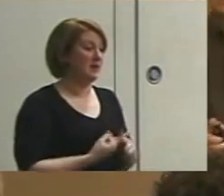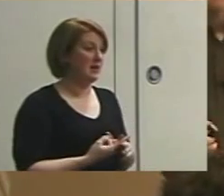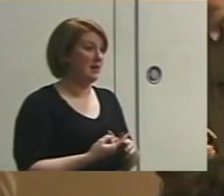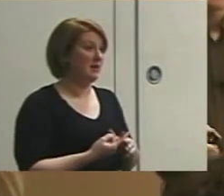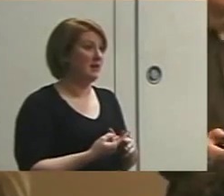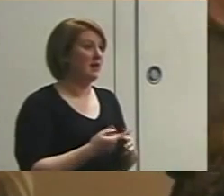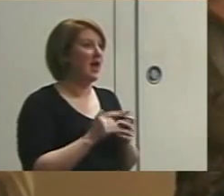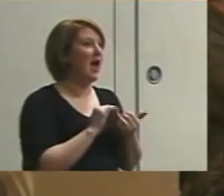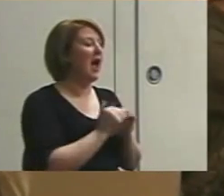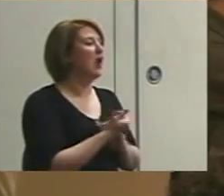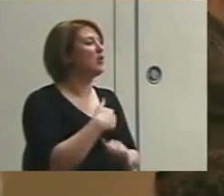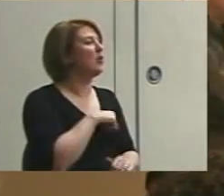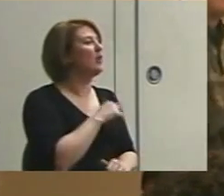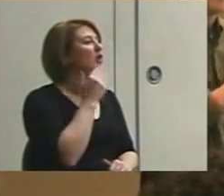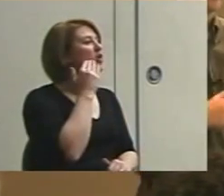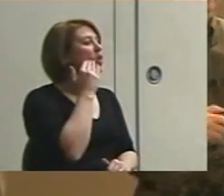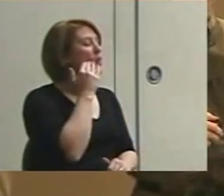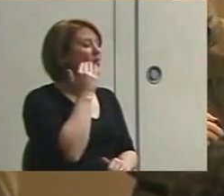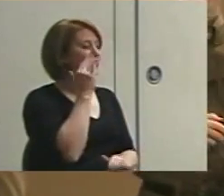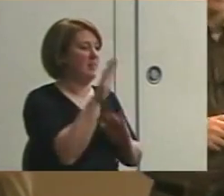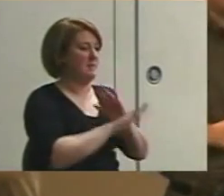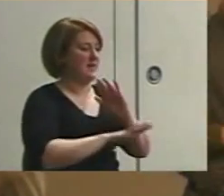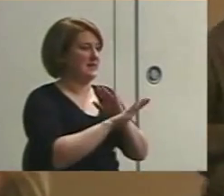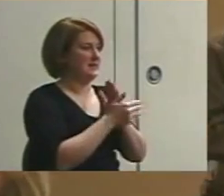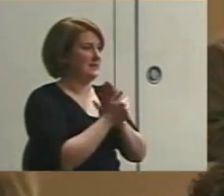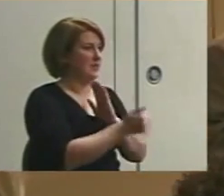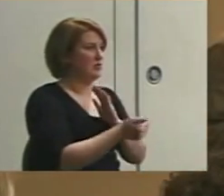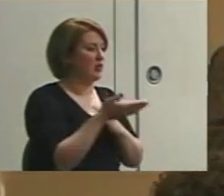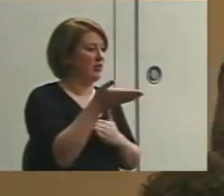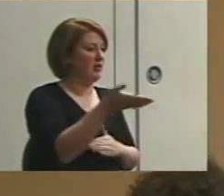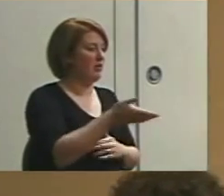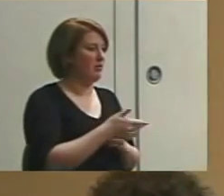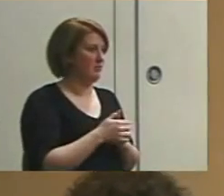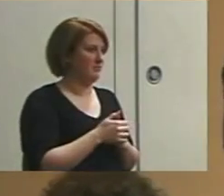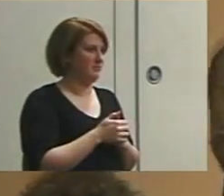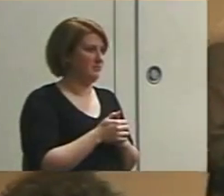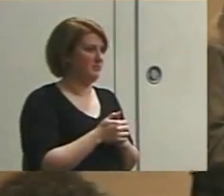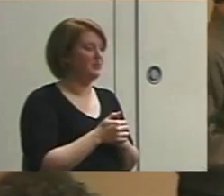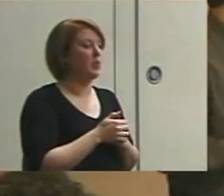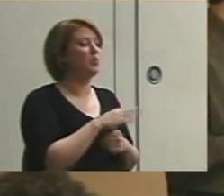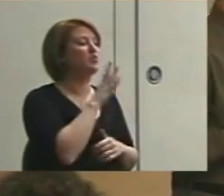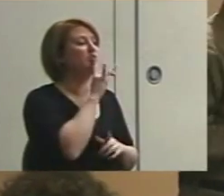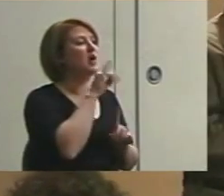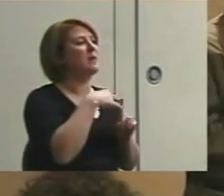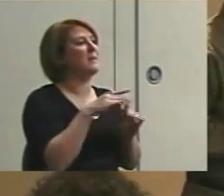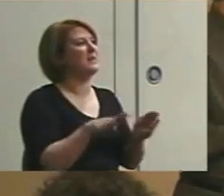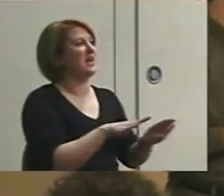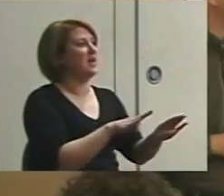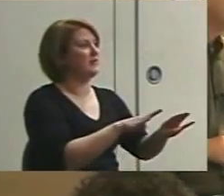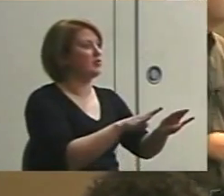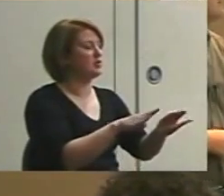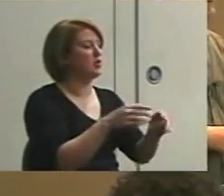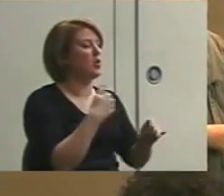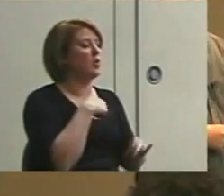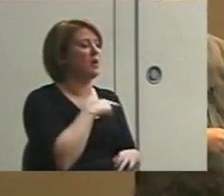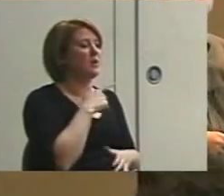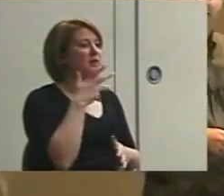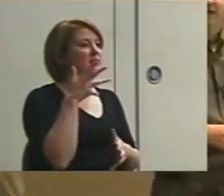how do we know that those basic things are there? And we're going to talk about behaviors. We're going to leave